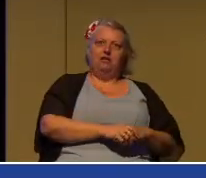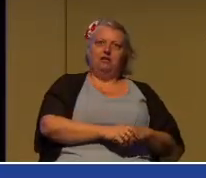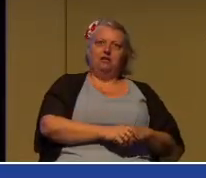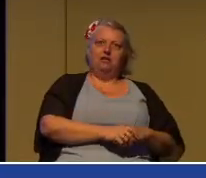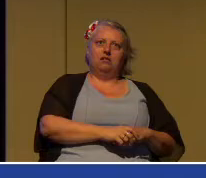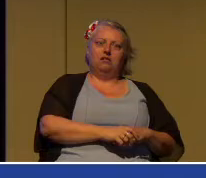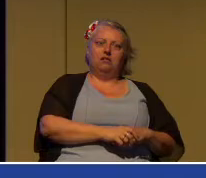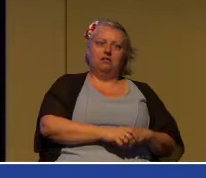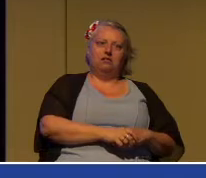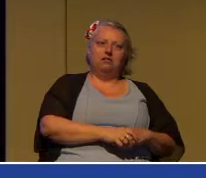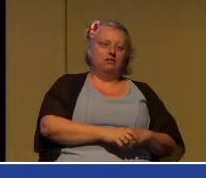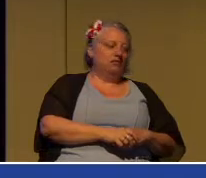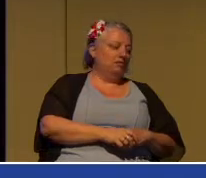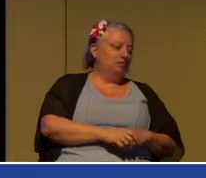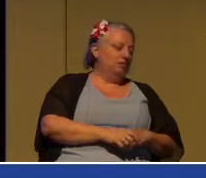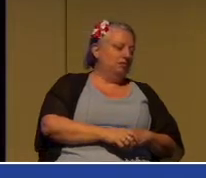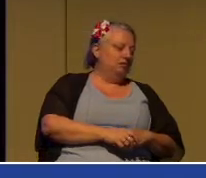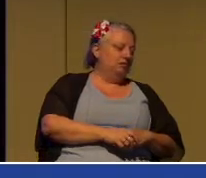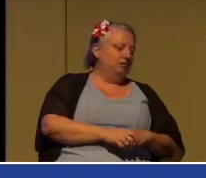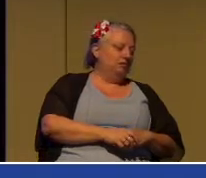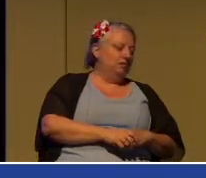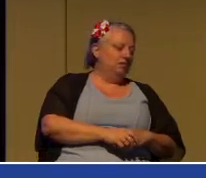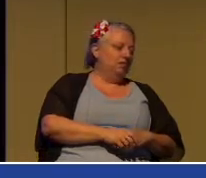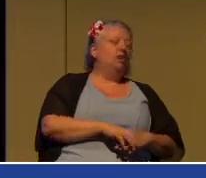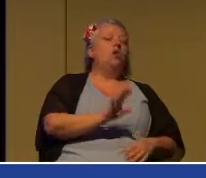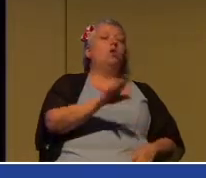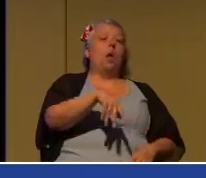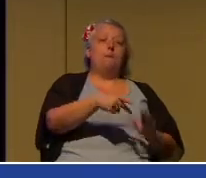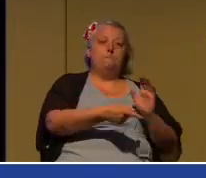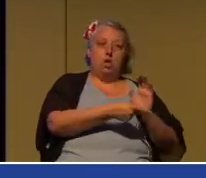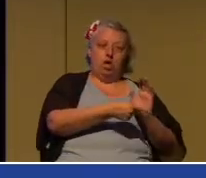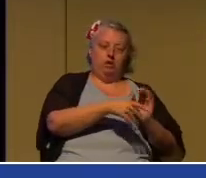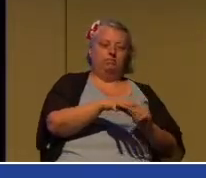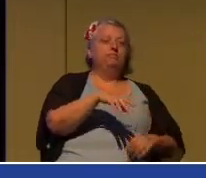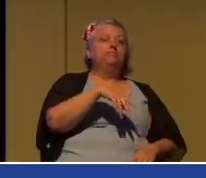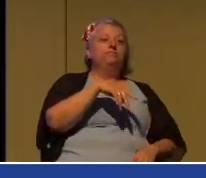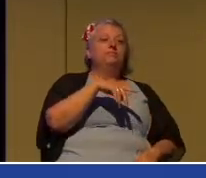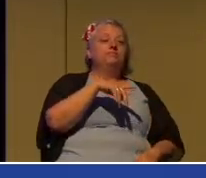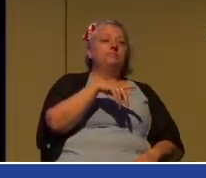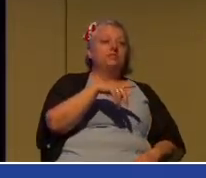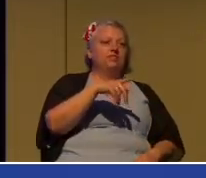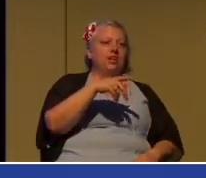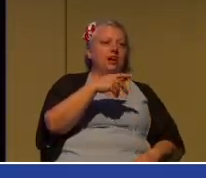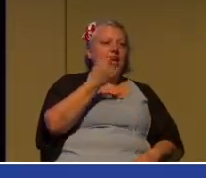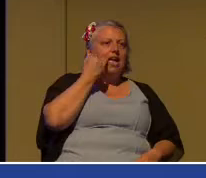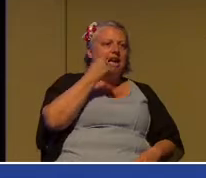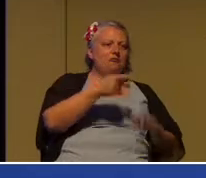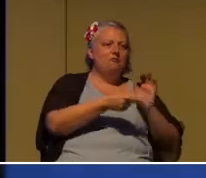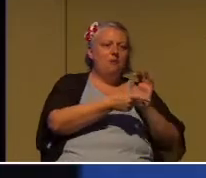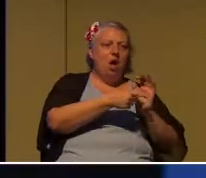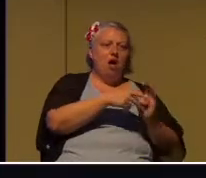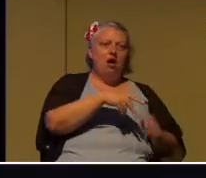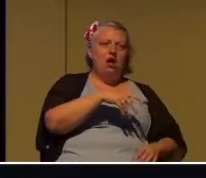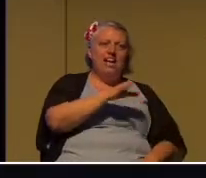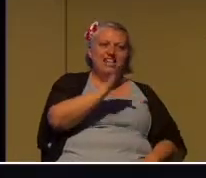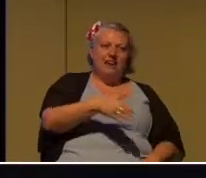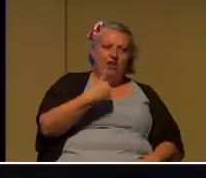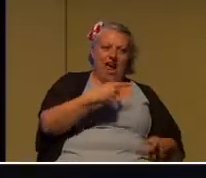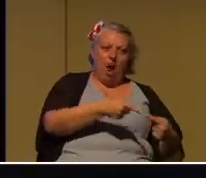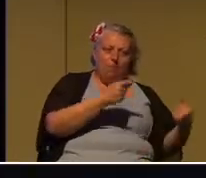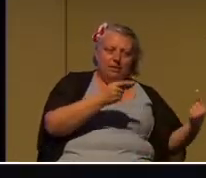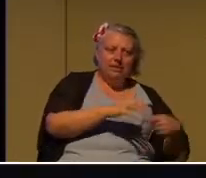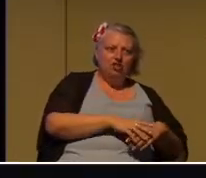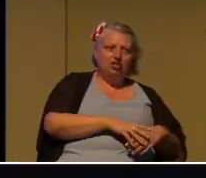He would have never gotten back to Jerusalem. He would have never gotten to Rome.